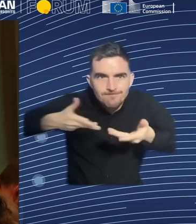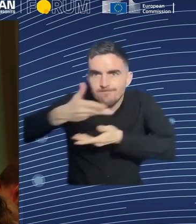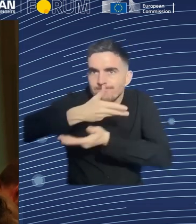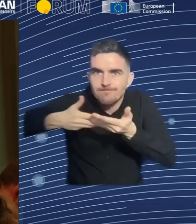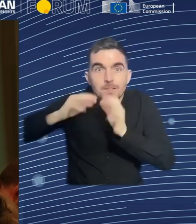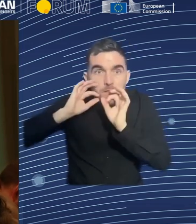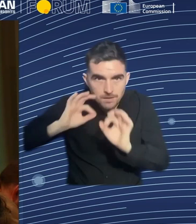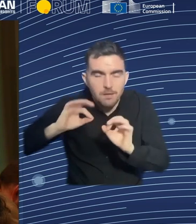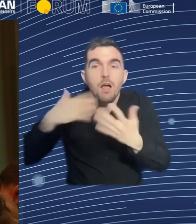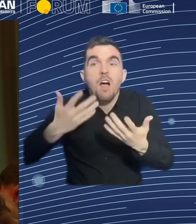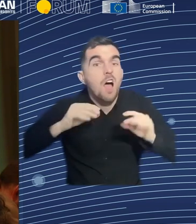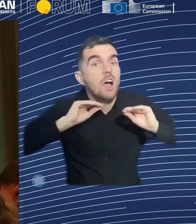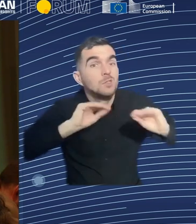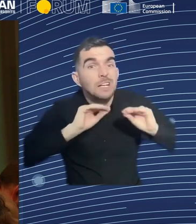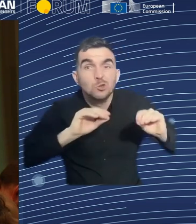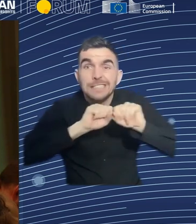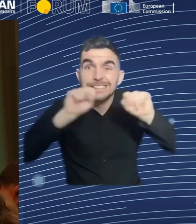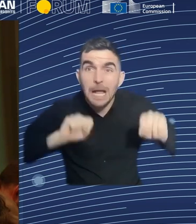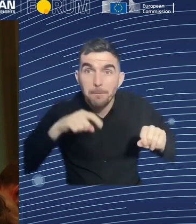were collaboration.